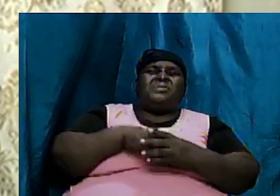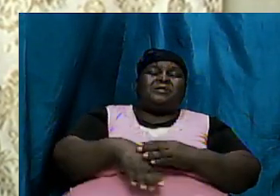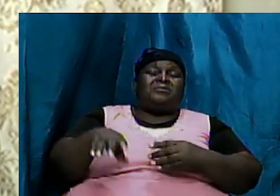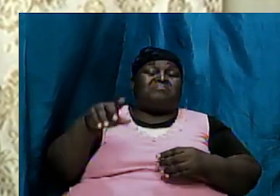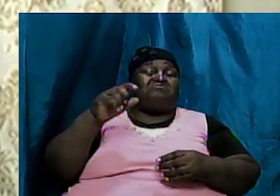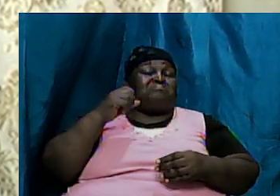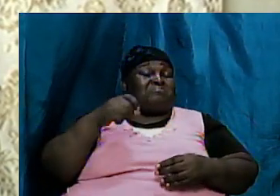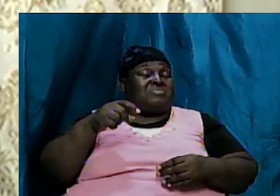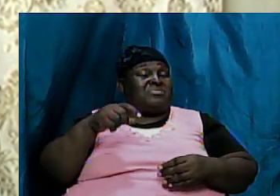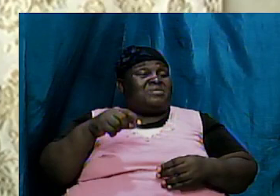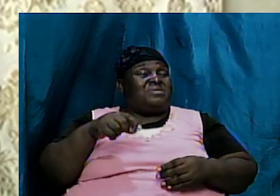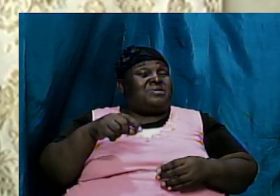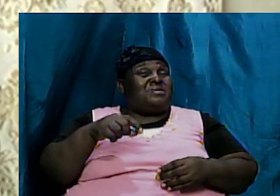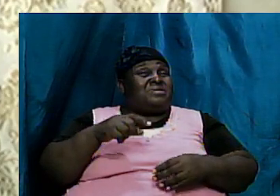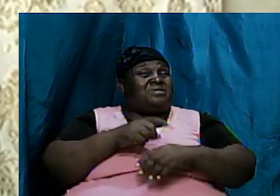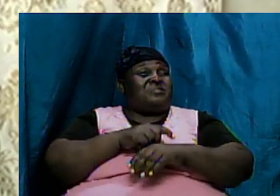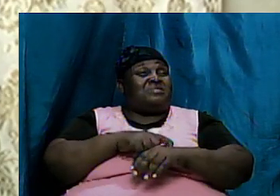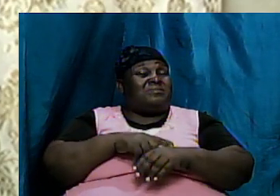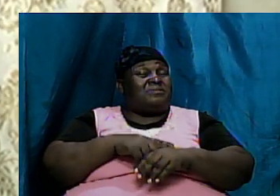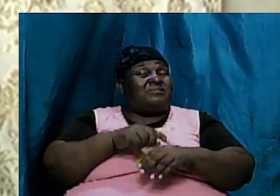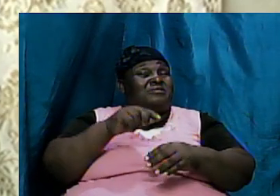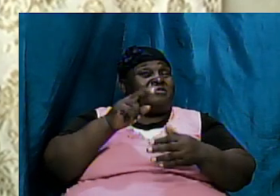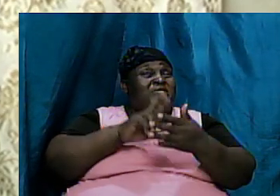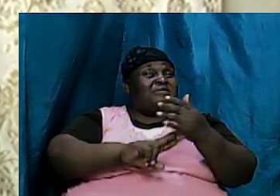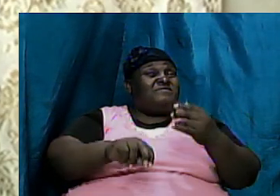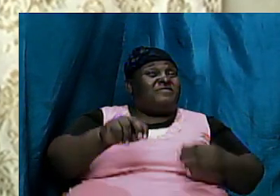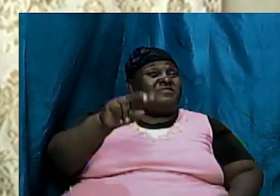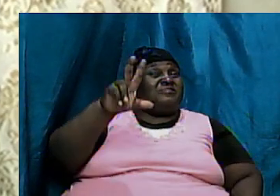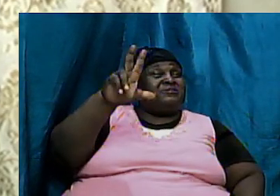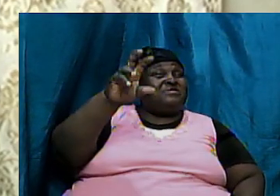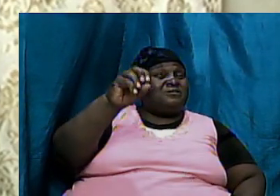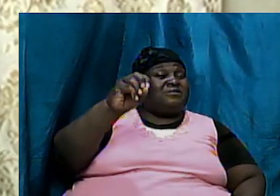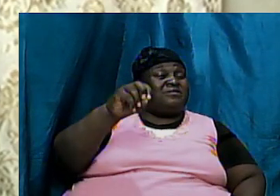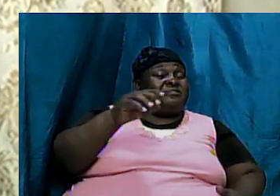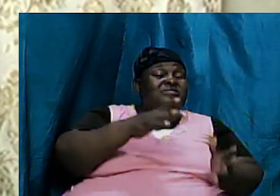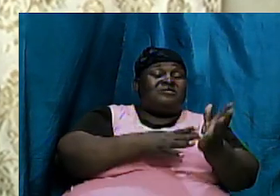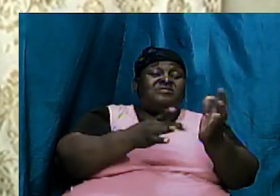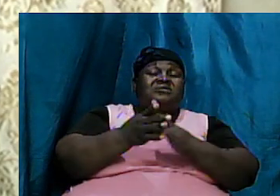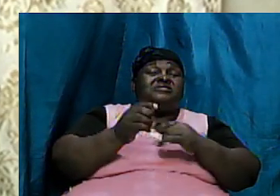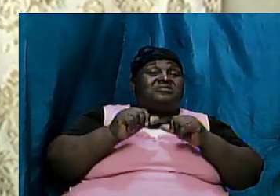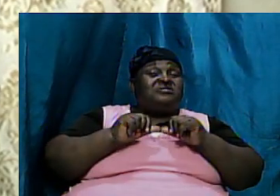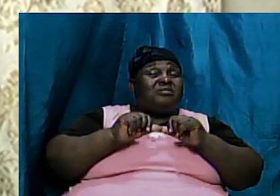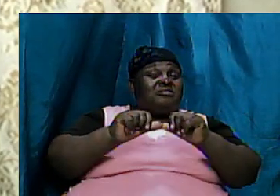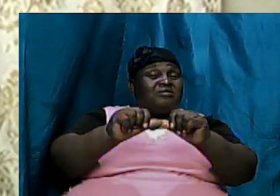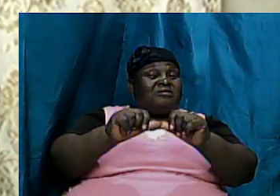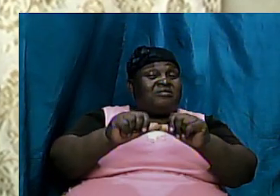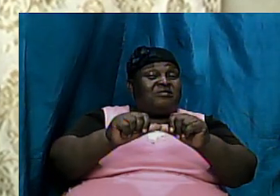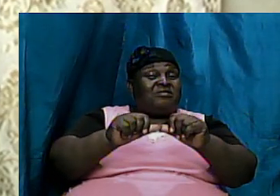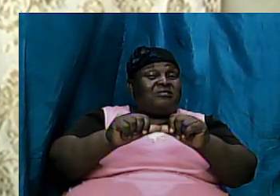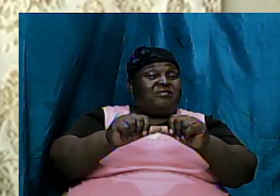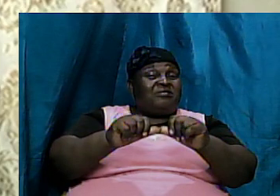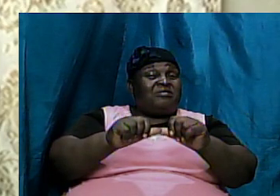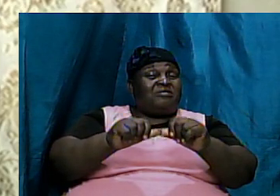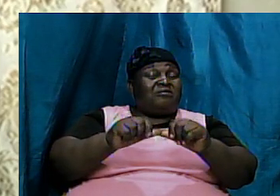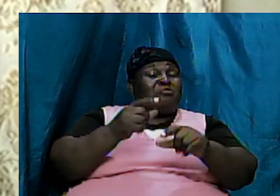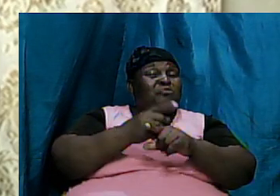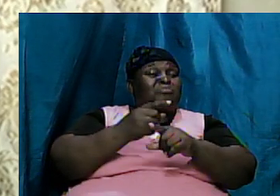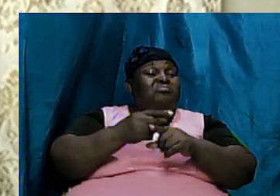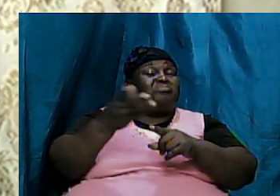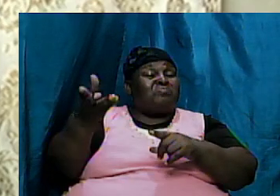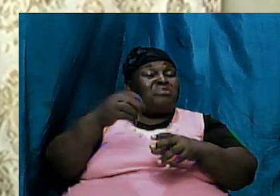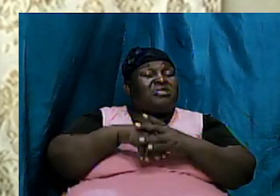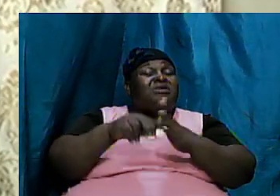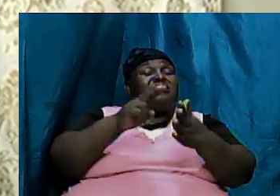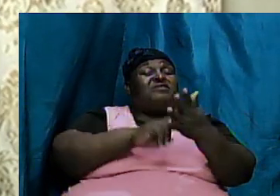and if we look at verse 30 Jesus went on in on and he declared it right there in verse